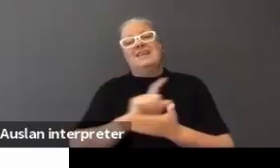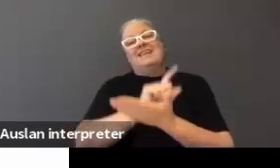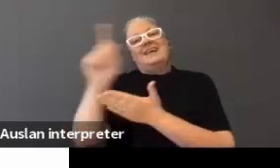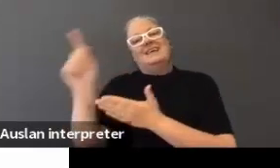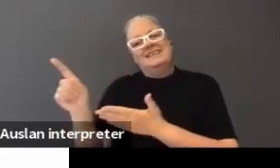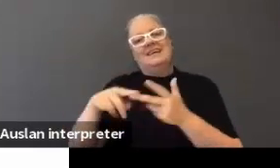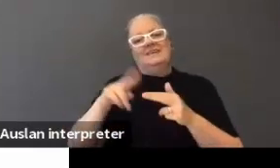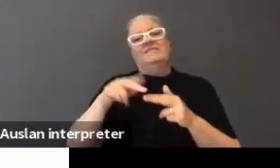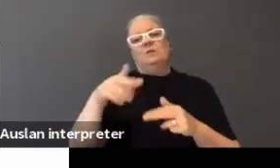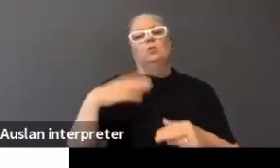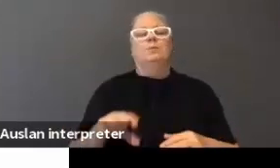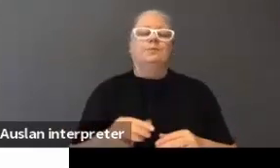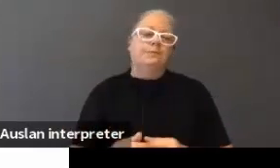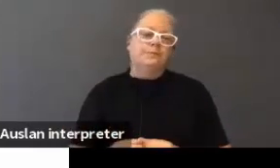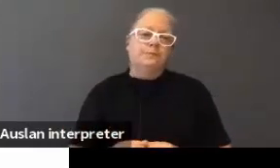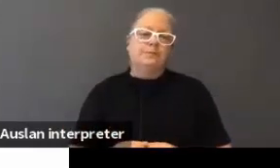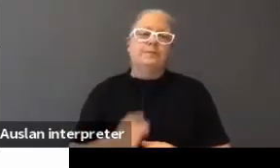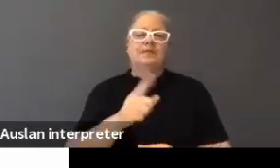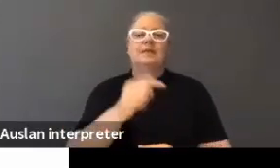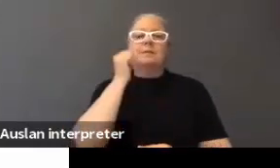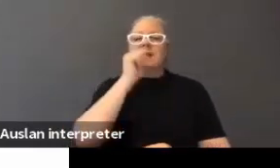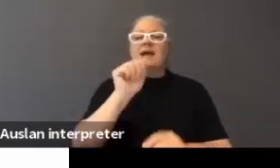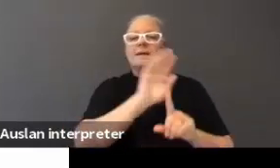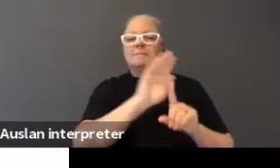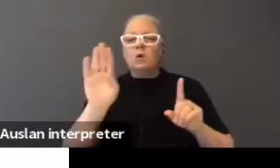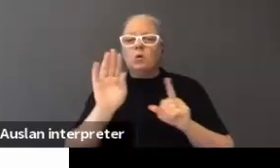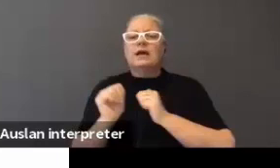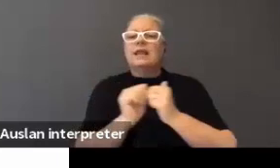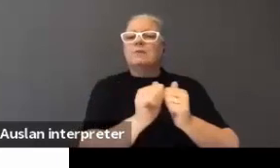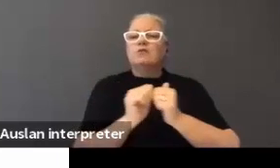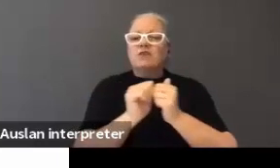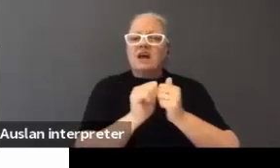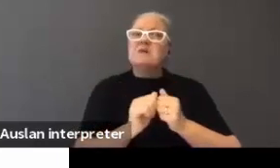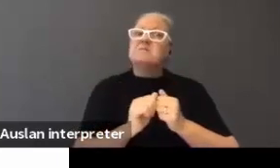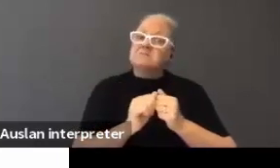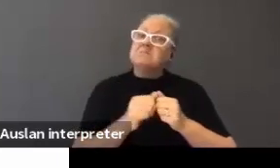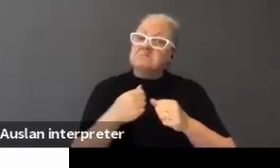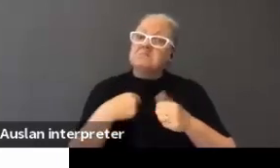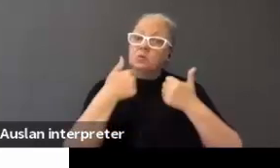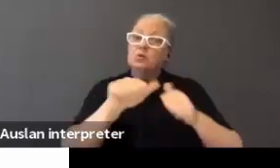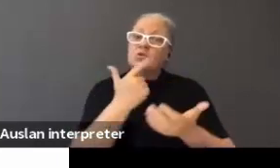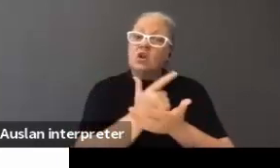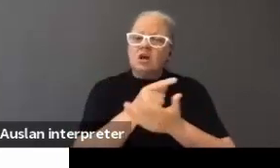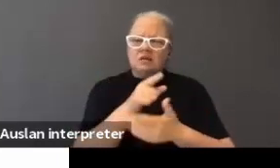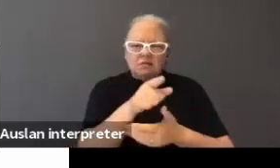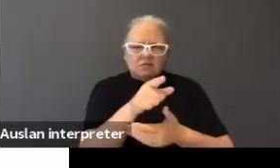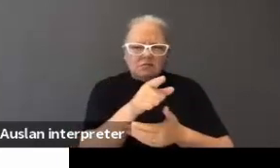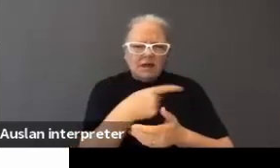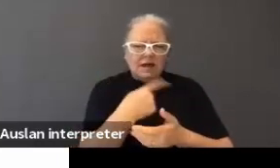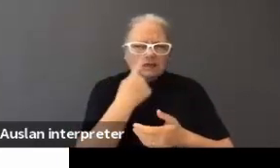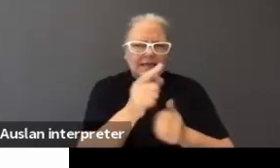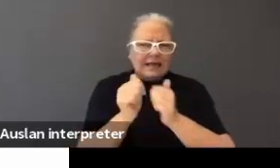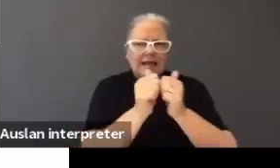required as well. Blackboard Collaborate is used quite a bit. There's a spelling area there in Collaborate.